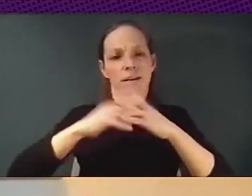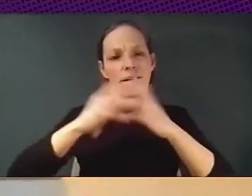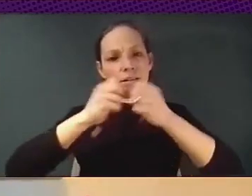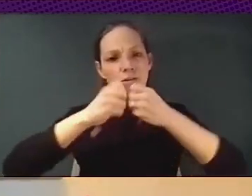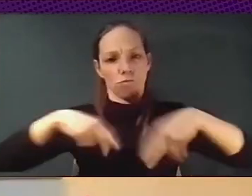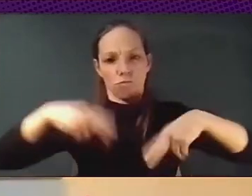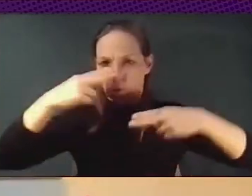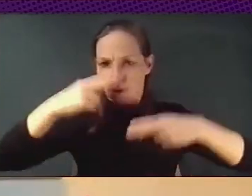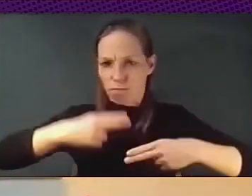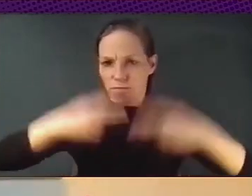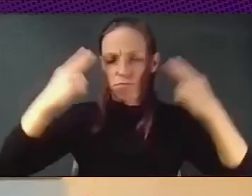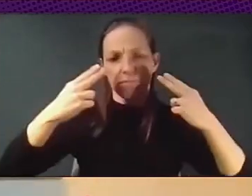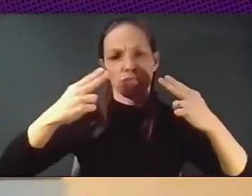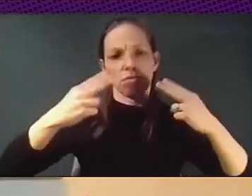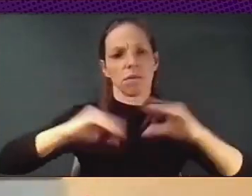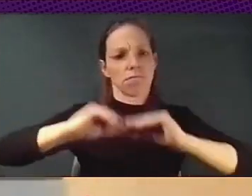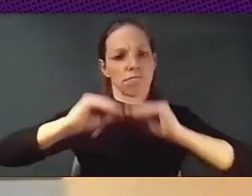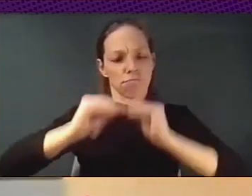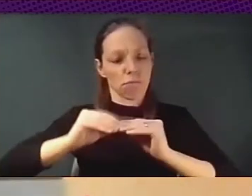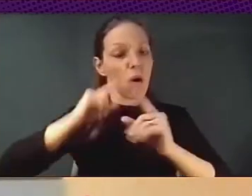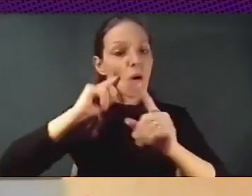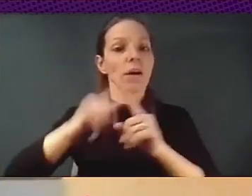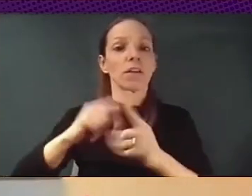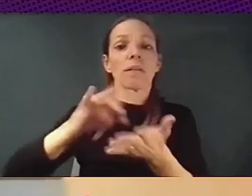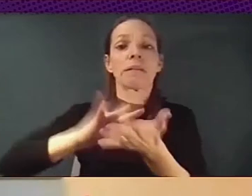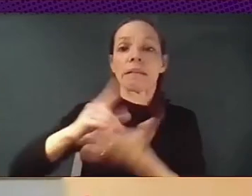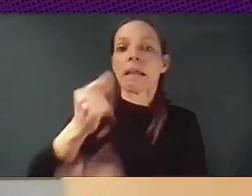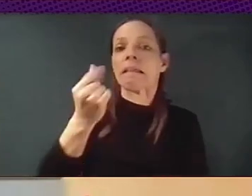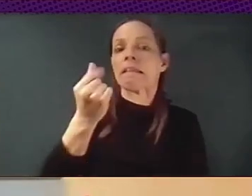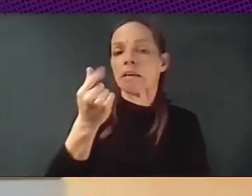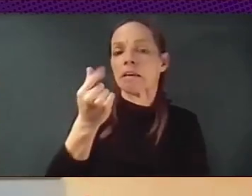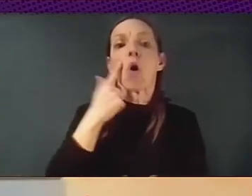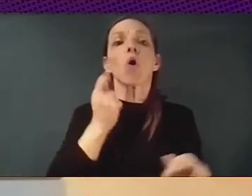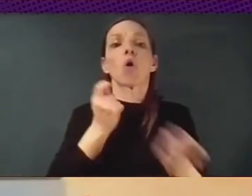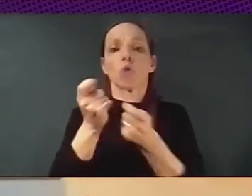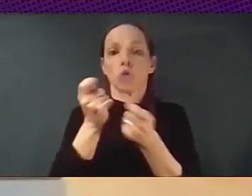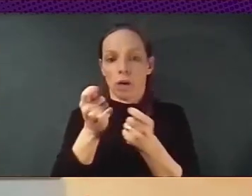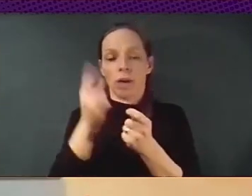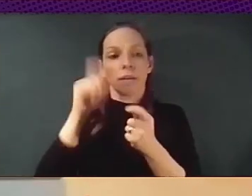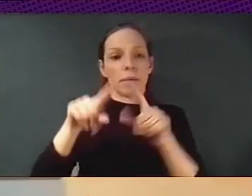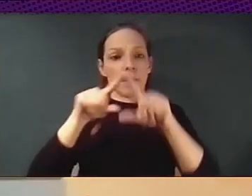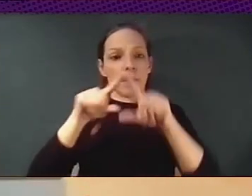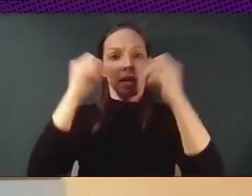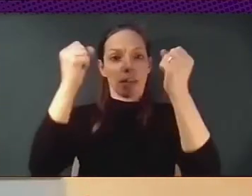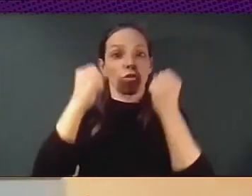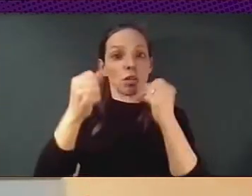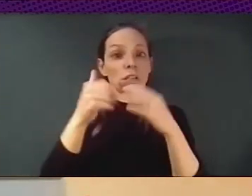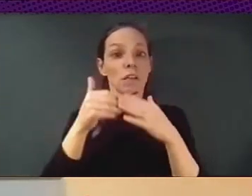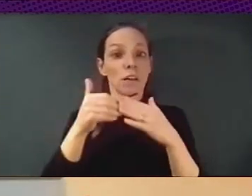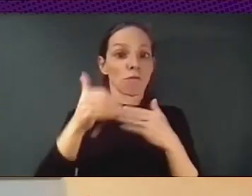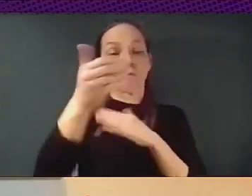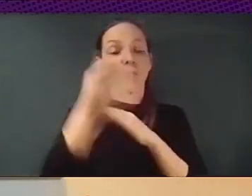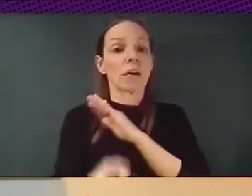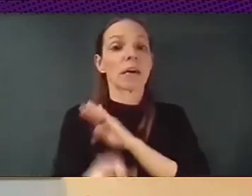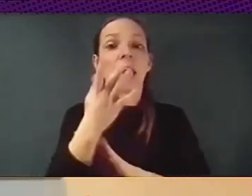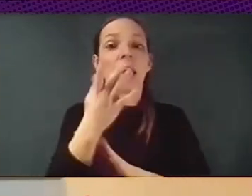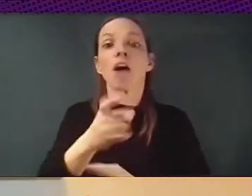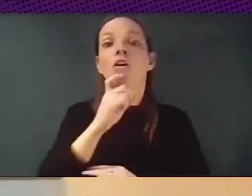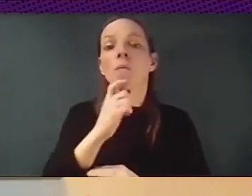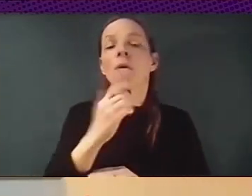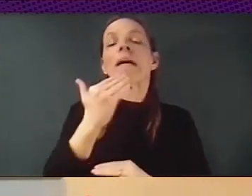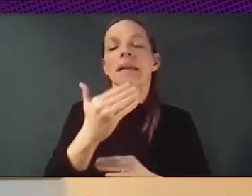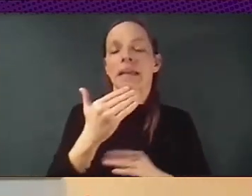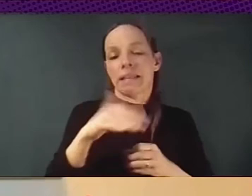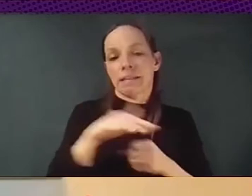institution of our future, which is healthcare, education, Howard citizens, so on. I mean, this is the core of the conversation.